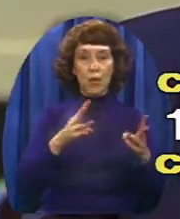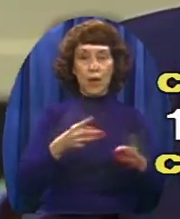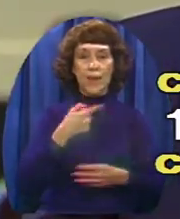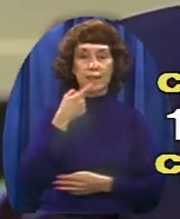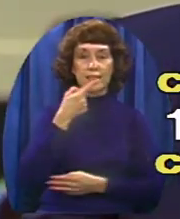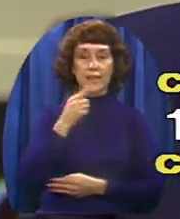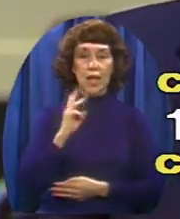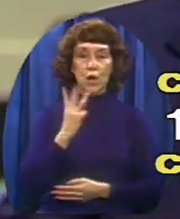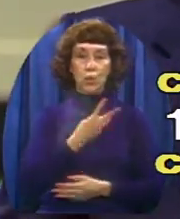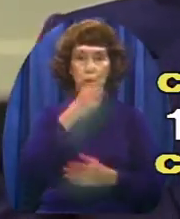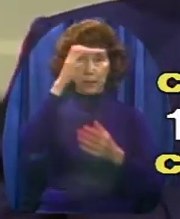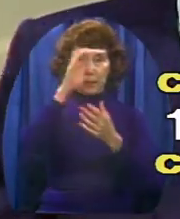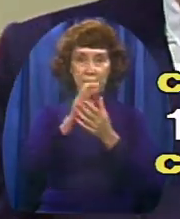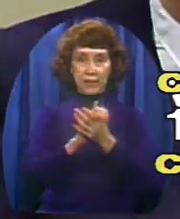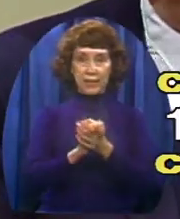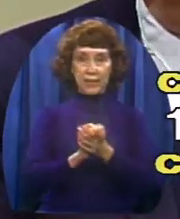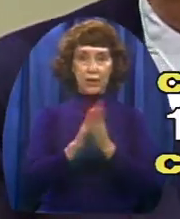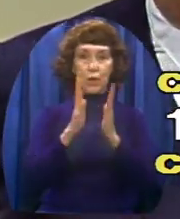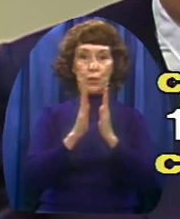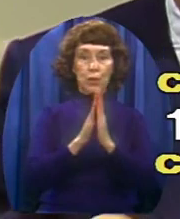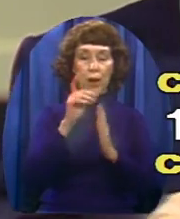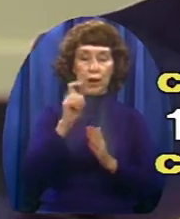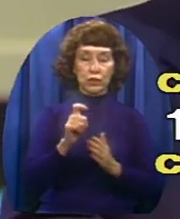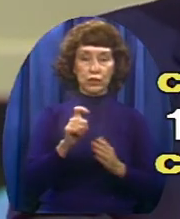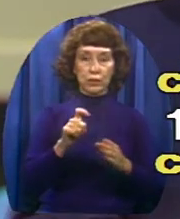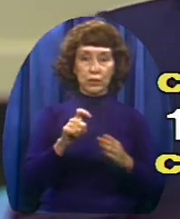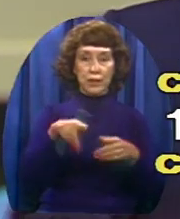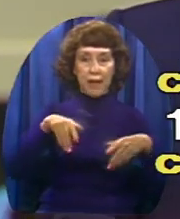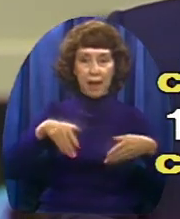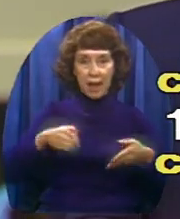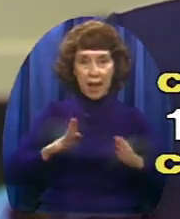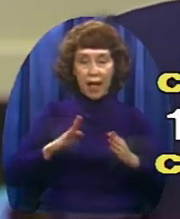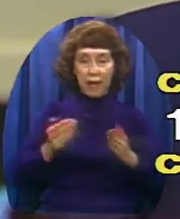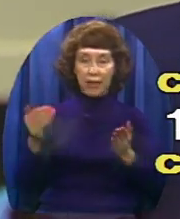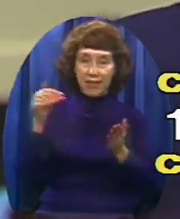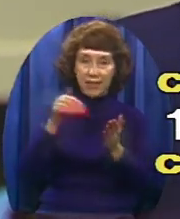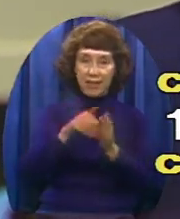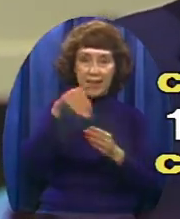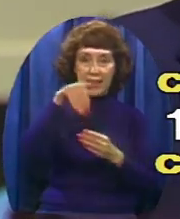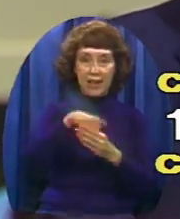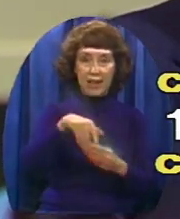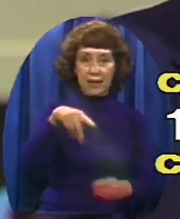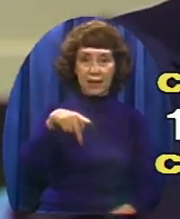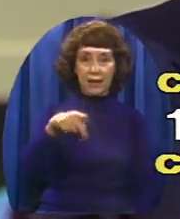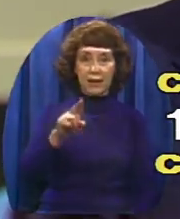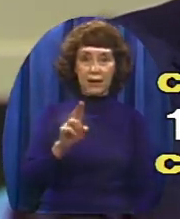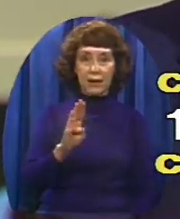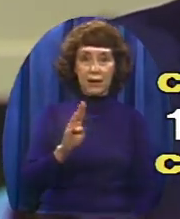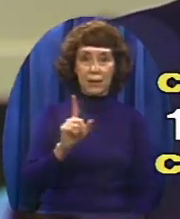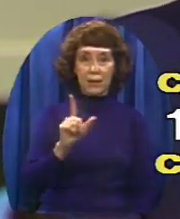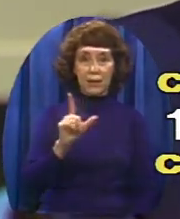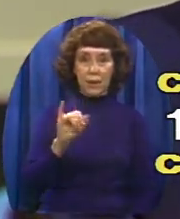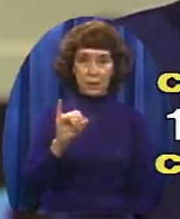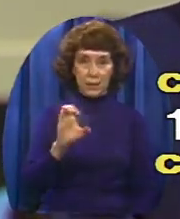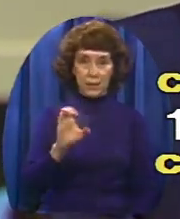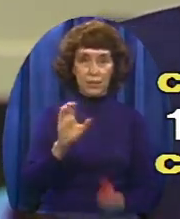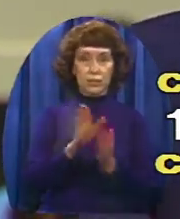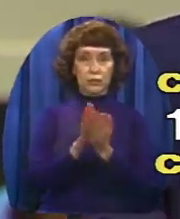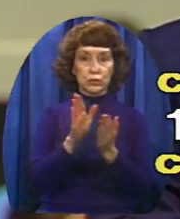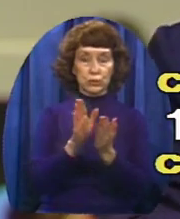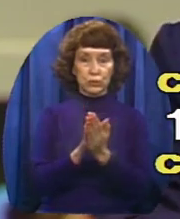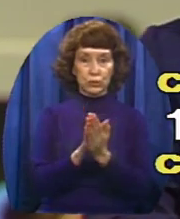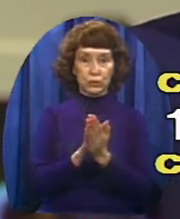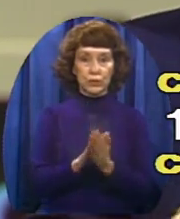we believe that prayer should be returned to public schools and children should have their religious liberty to pray again in schools. Two of those